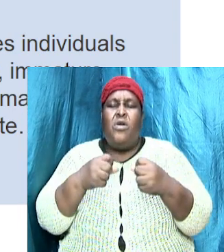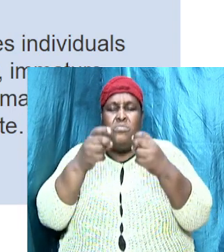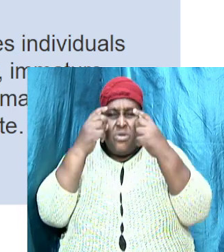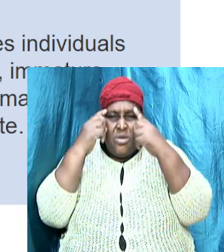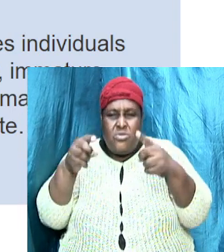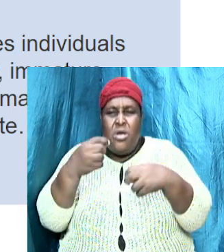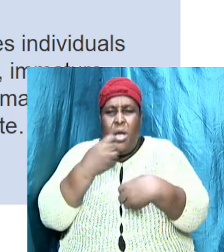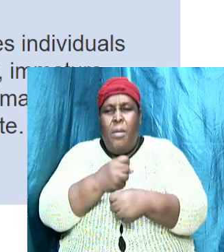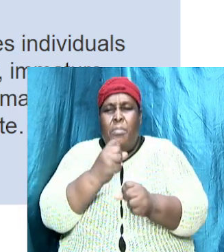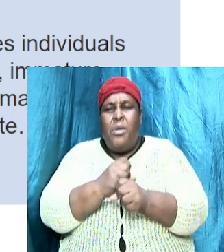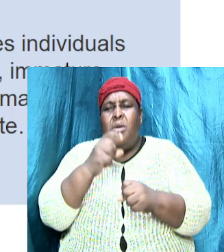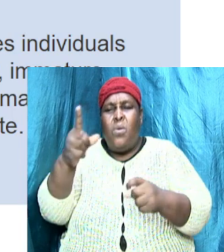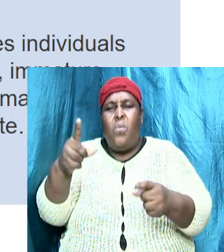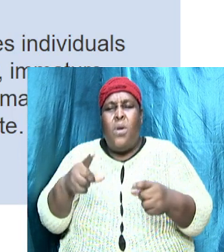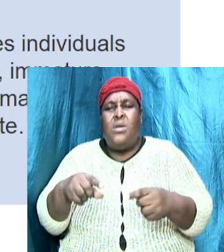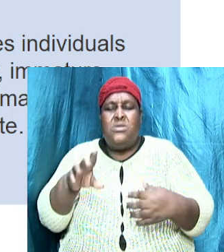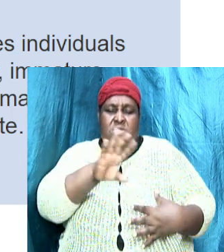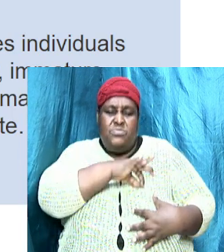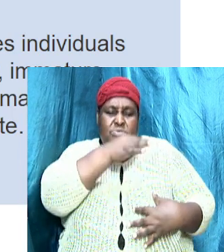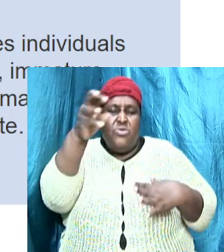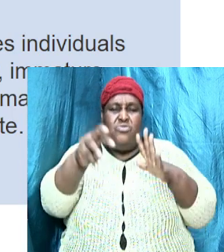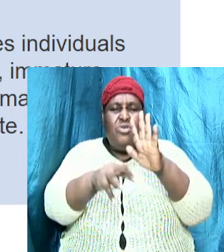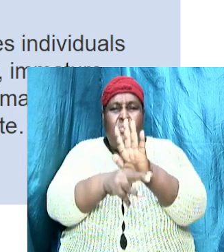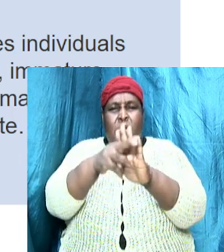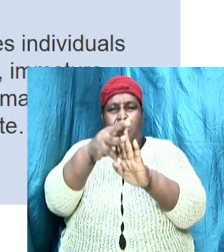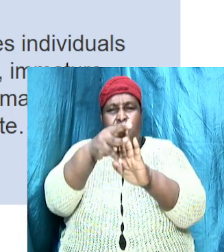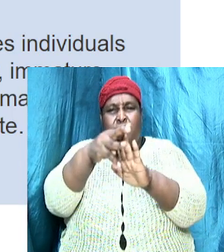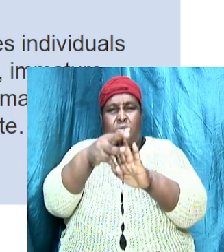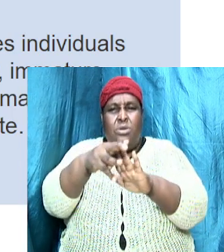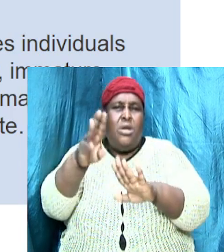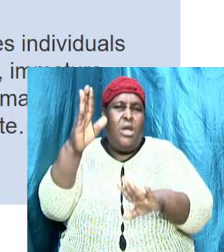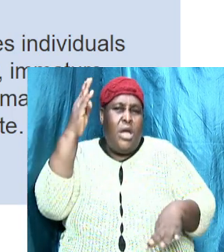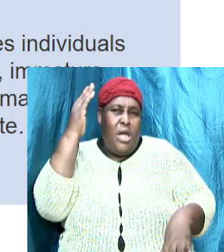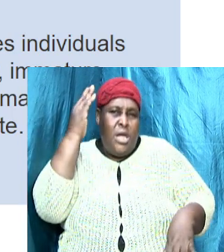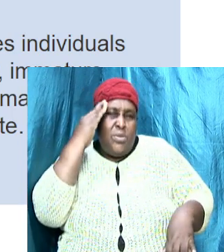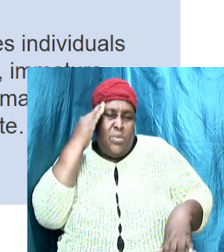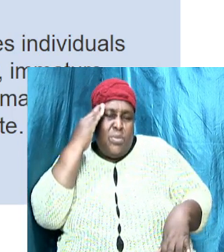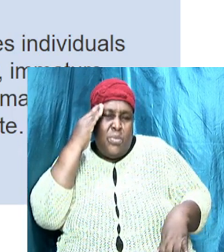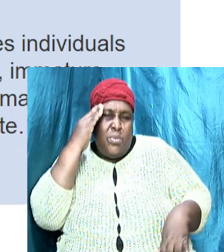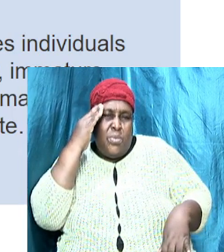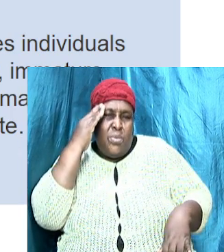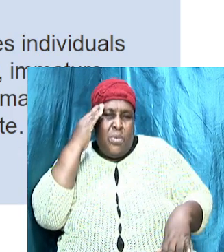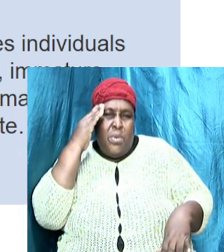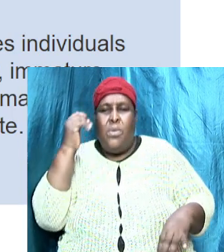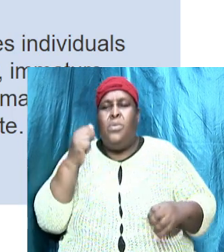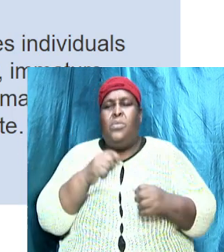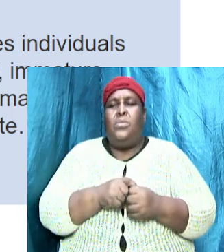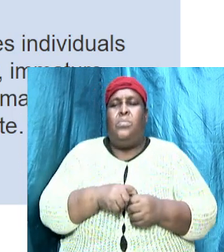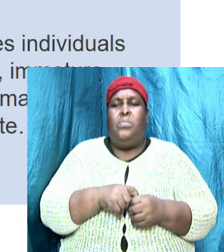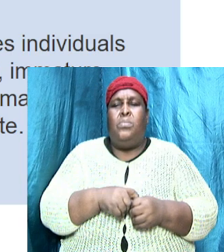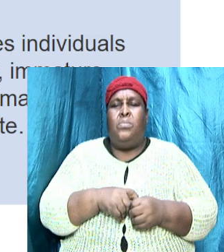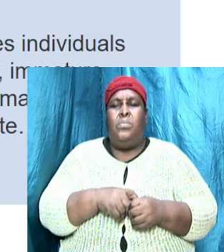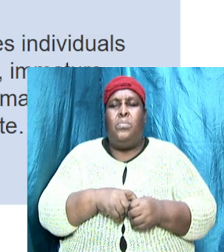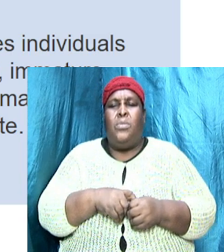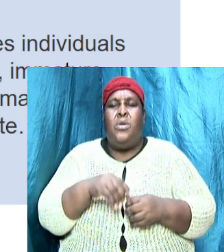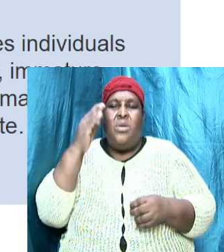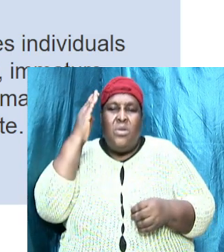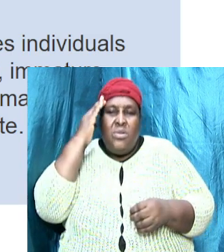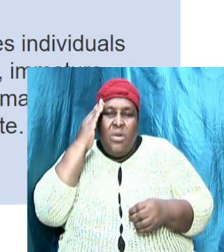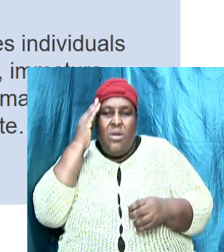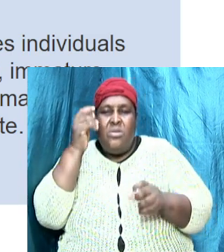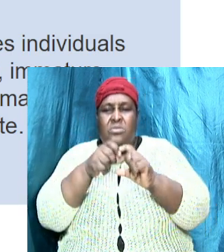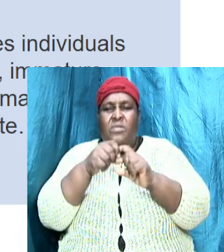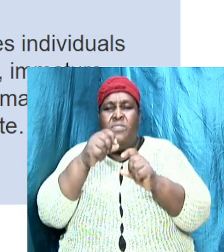spiritually mature, and become knowledgeable Christian. 2 Timothy 2 verse 15. Knowledge of the